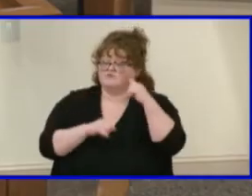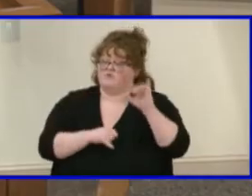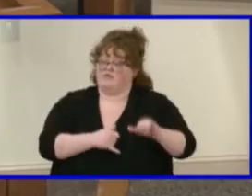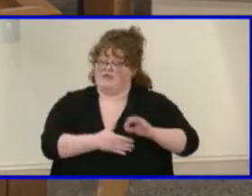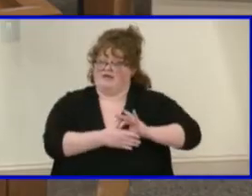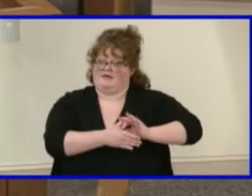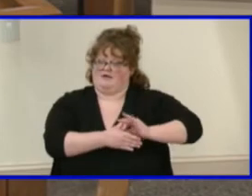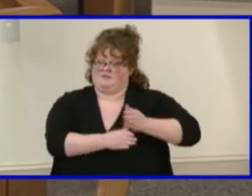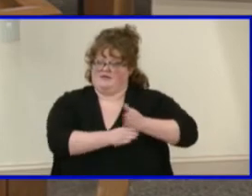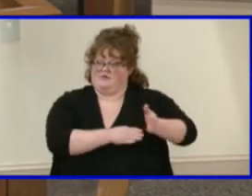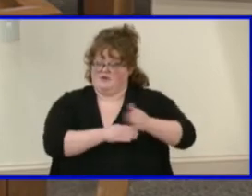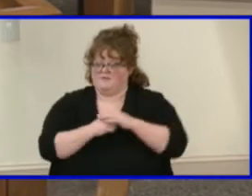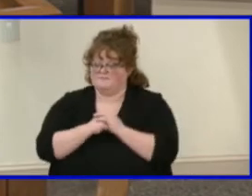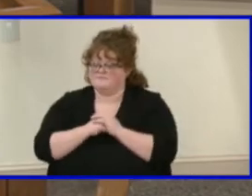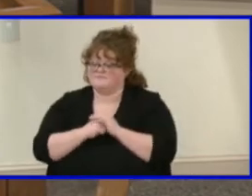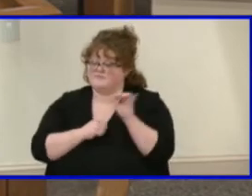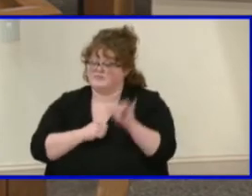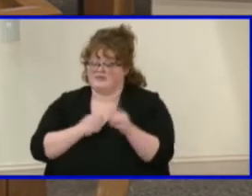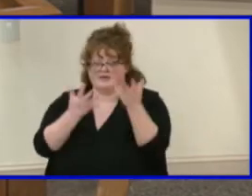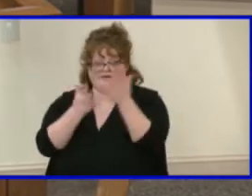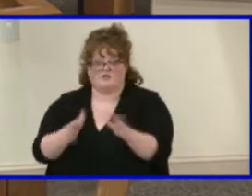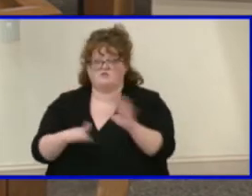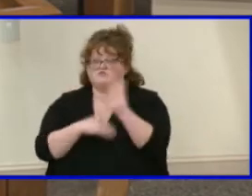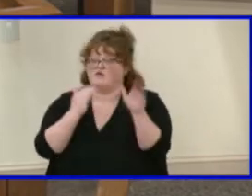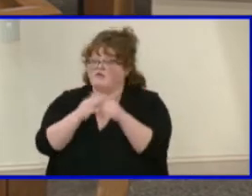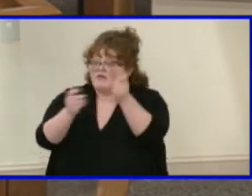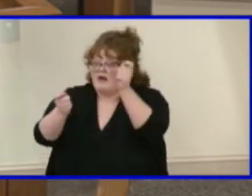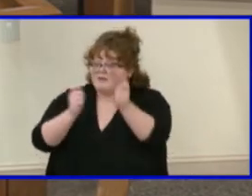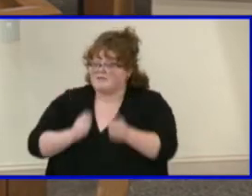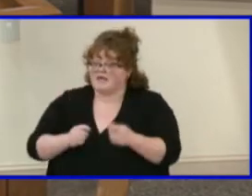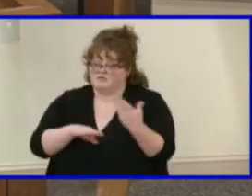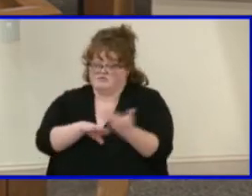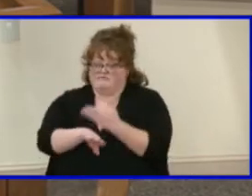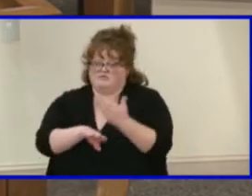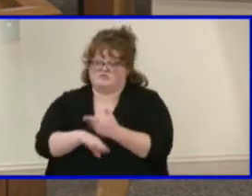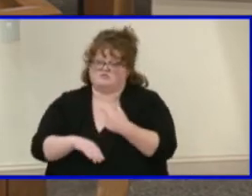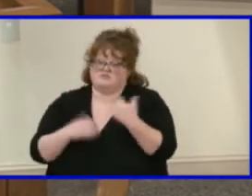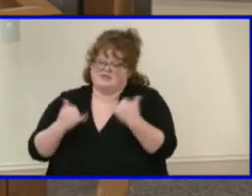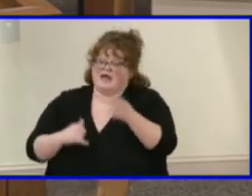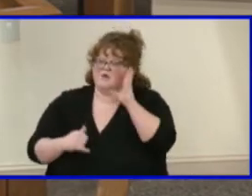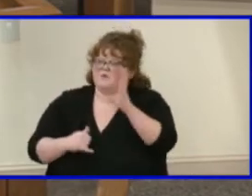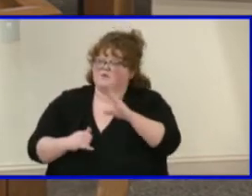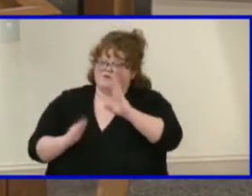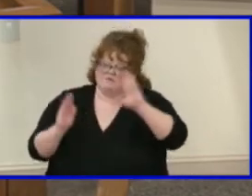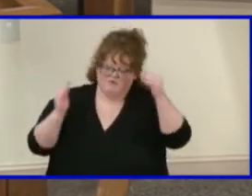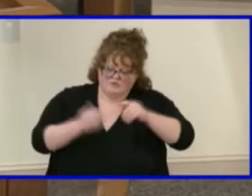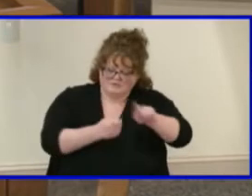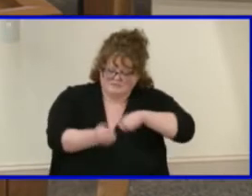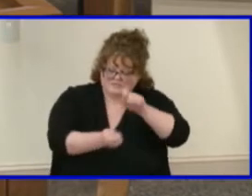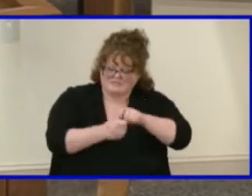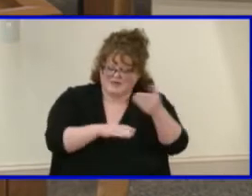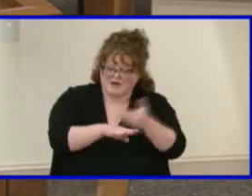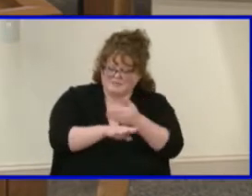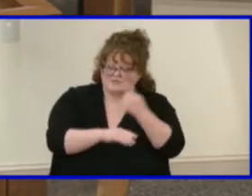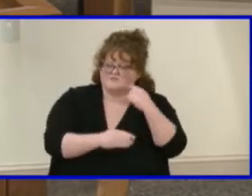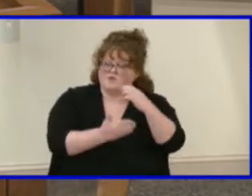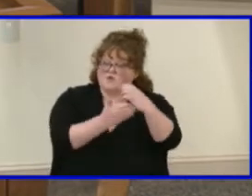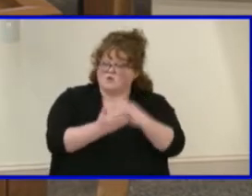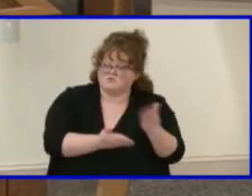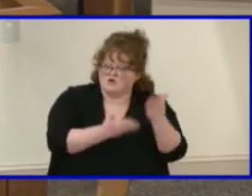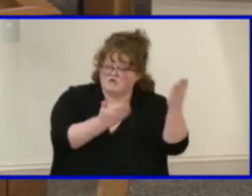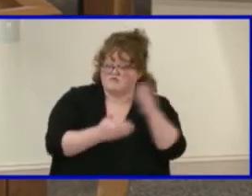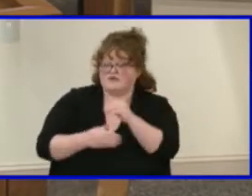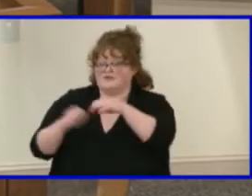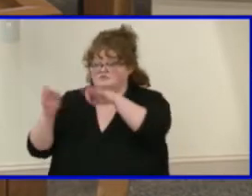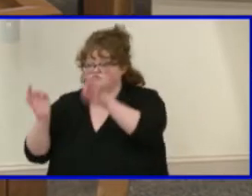This concludes the overall updates and revisions. We will now move on to specific updates to course offerings and descriptions at both middle and